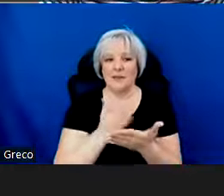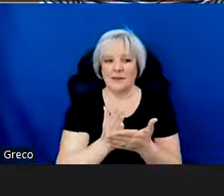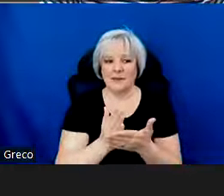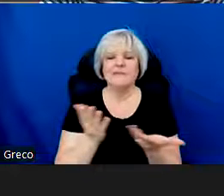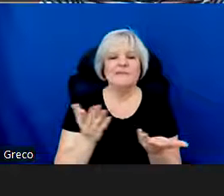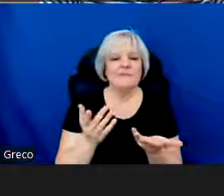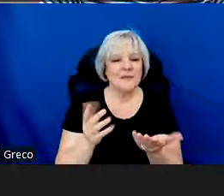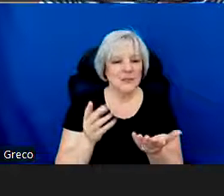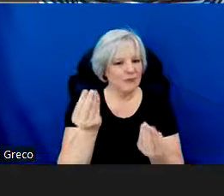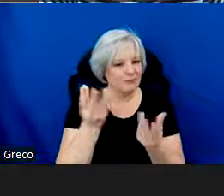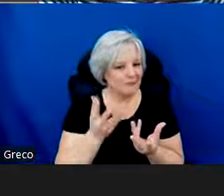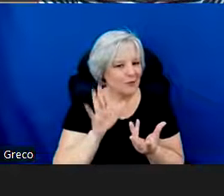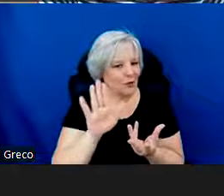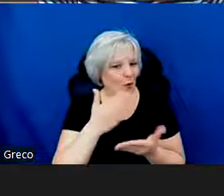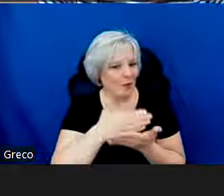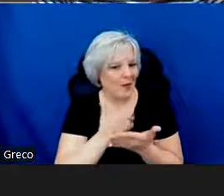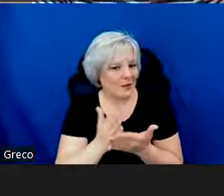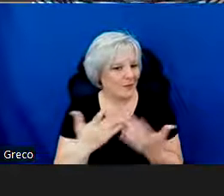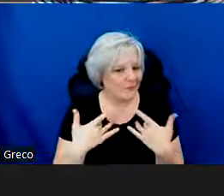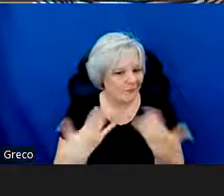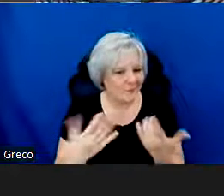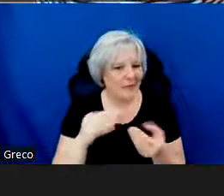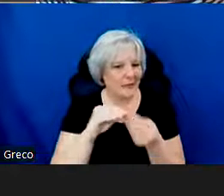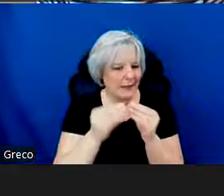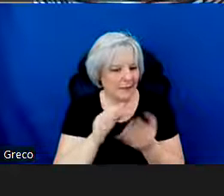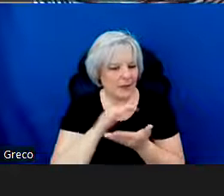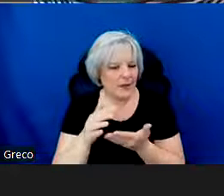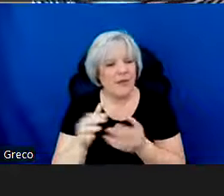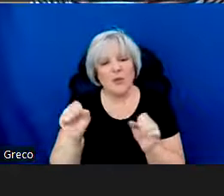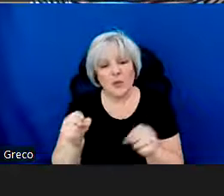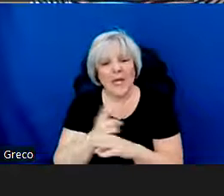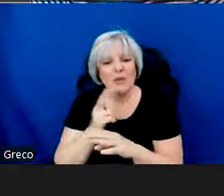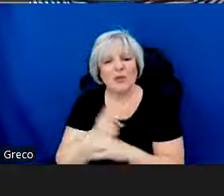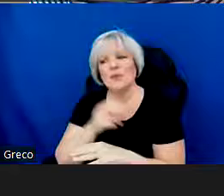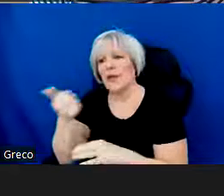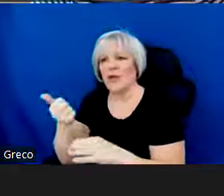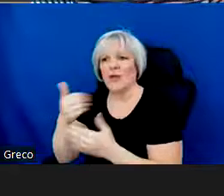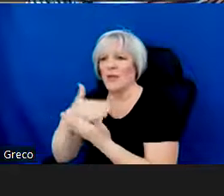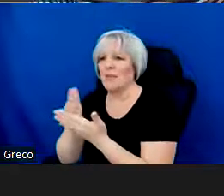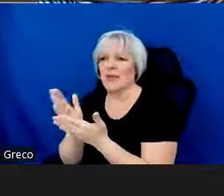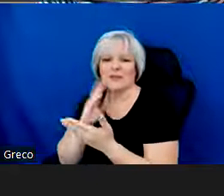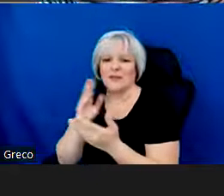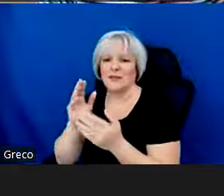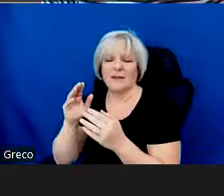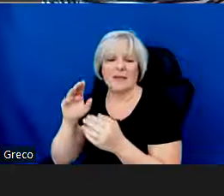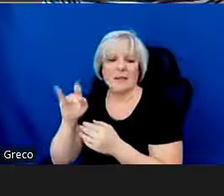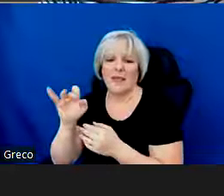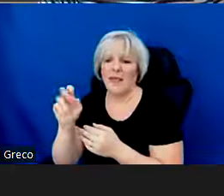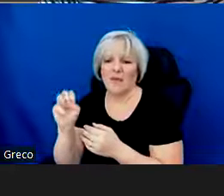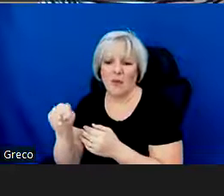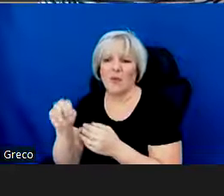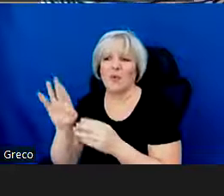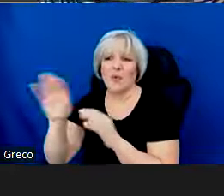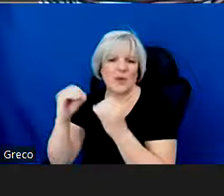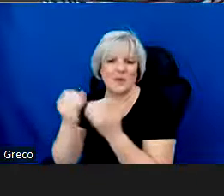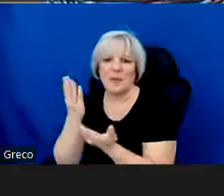budget is for this project. You might use a different template or budgeting method internally for your project as an organization,